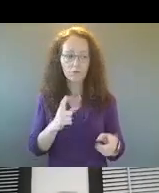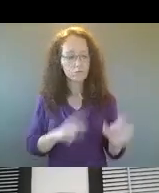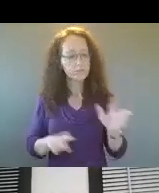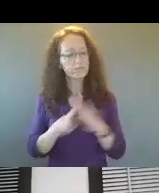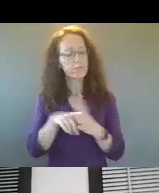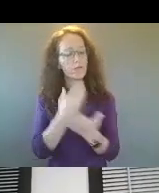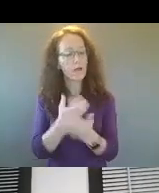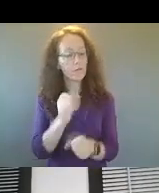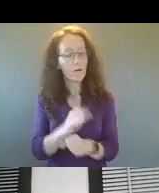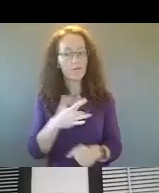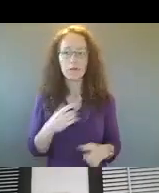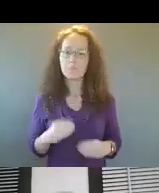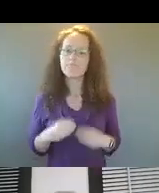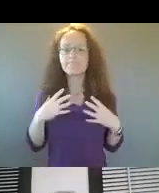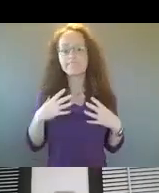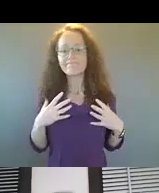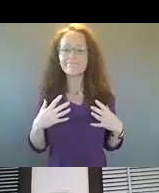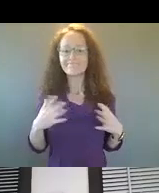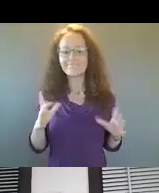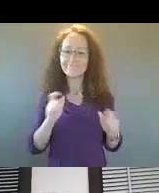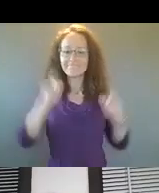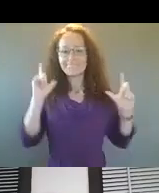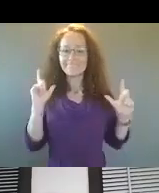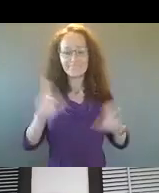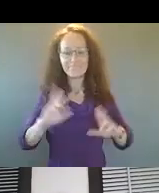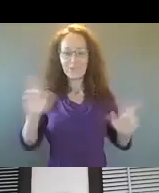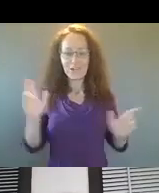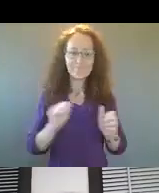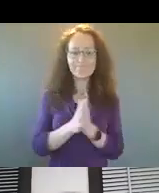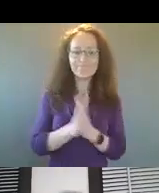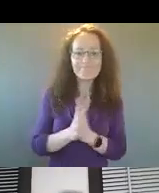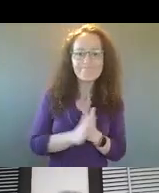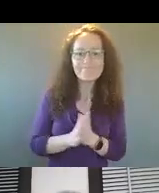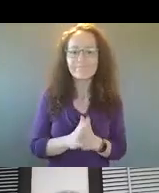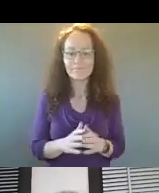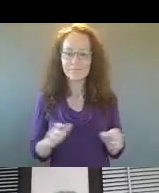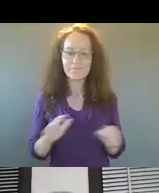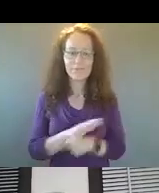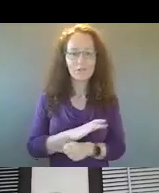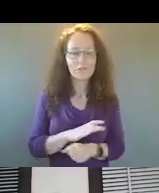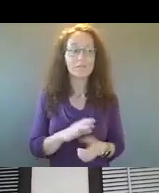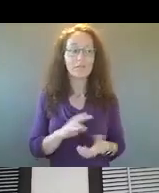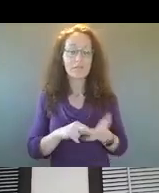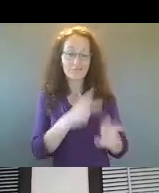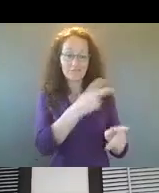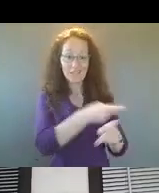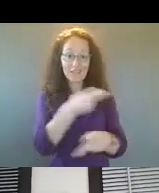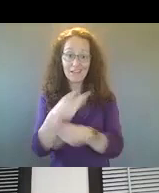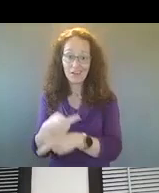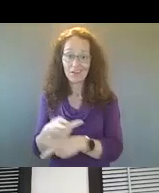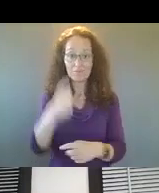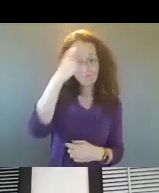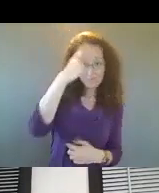be able to do the job being, bring the A game to do what we ask them to do. Um, and that means taking care of themselves, both mentally and physically